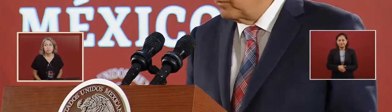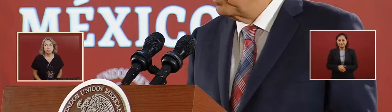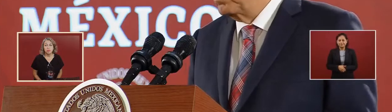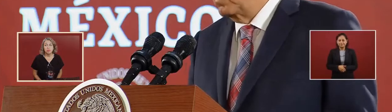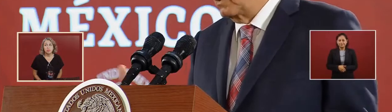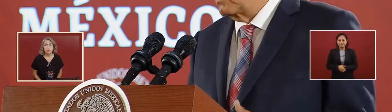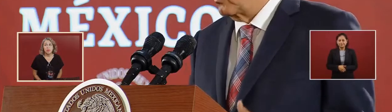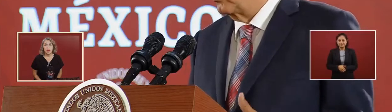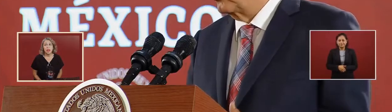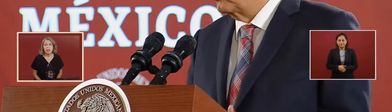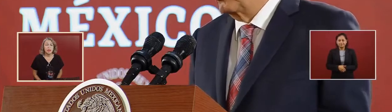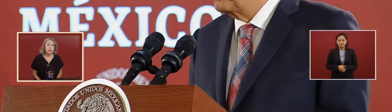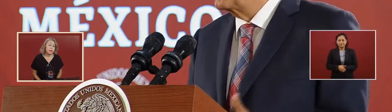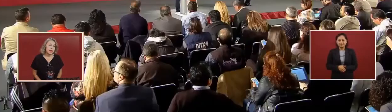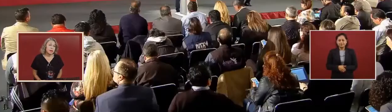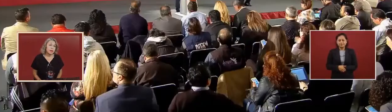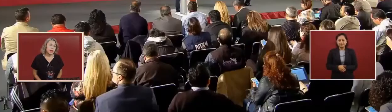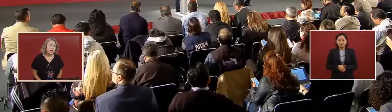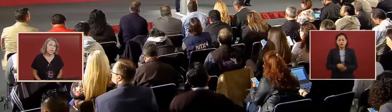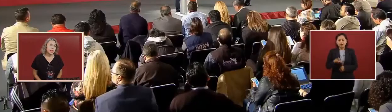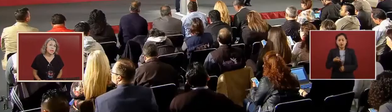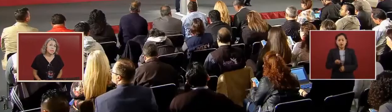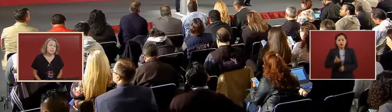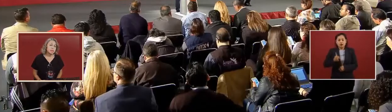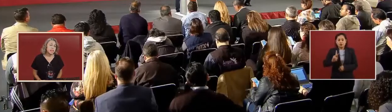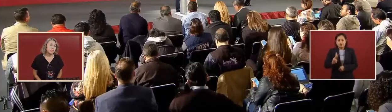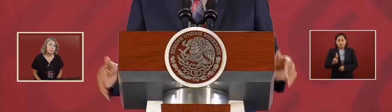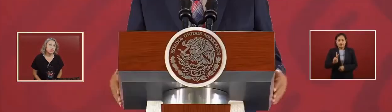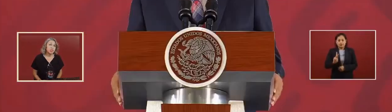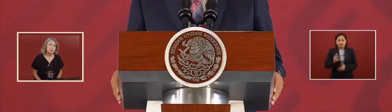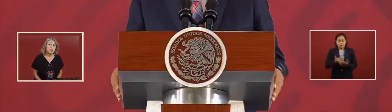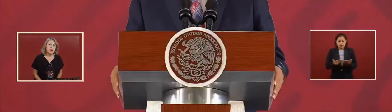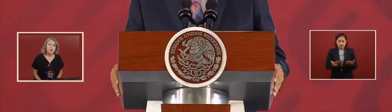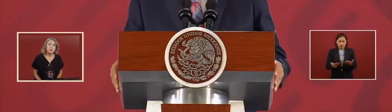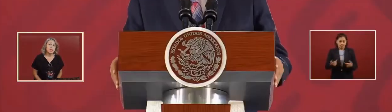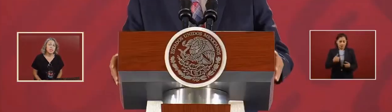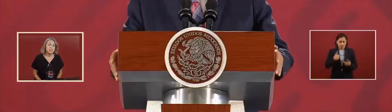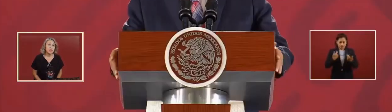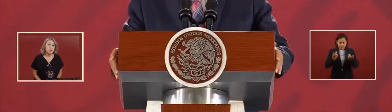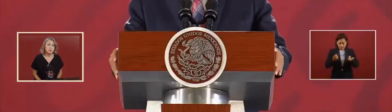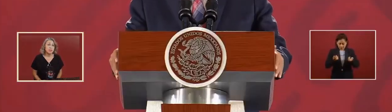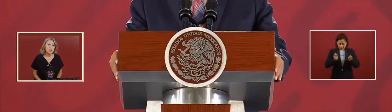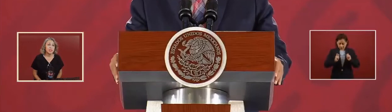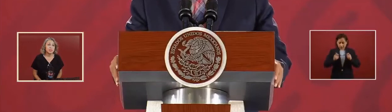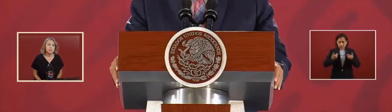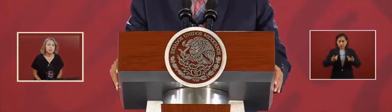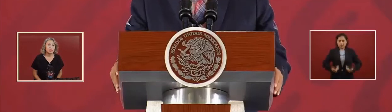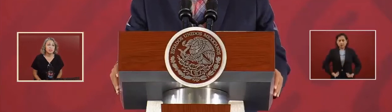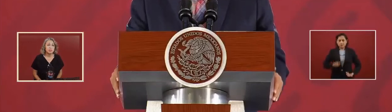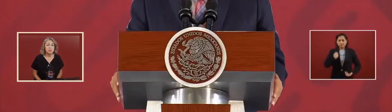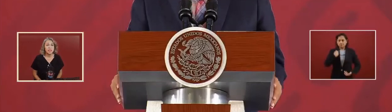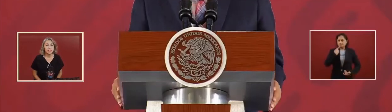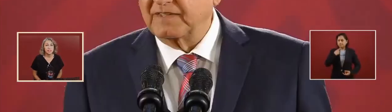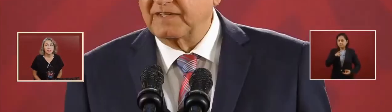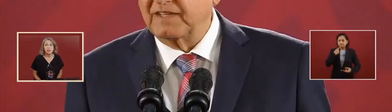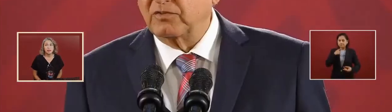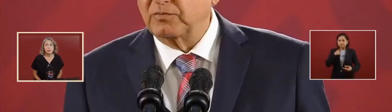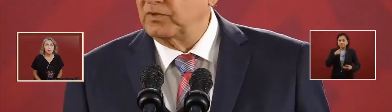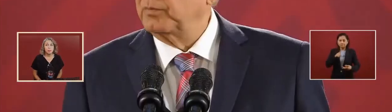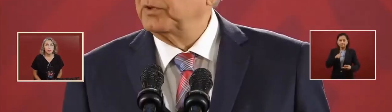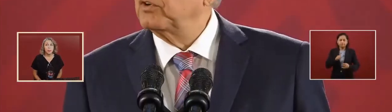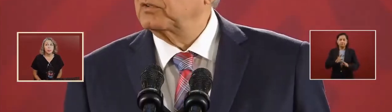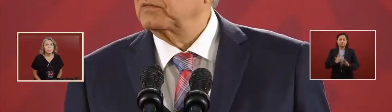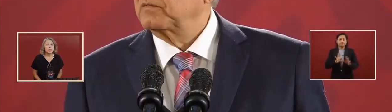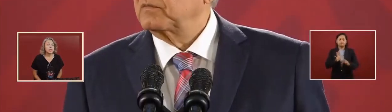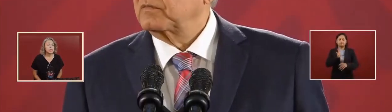I can't say for sure right now at this time because of those complaints. Because I've already given my